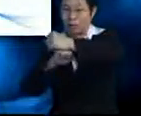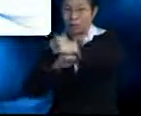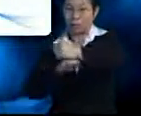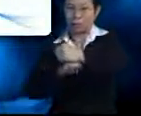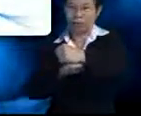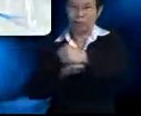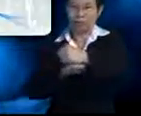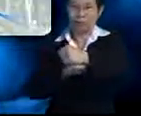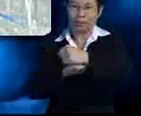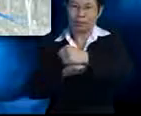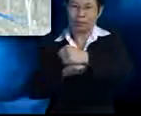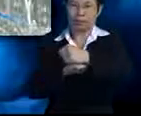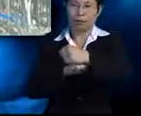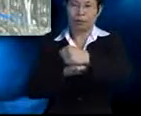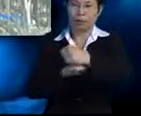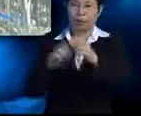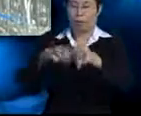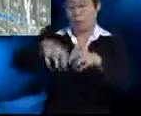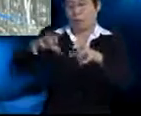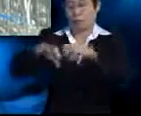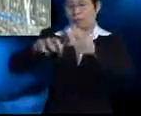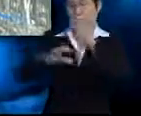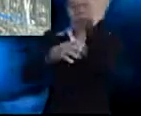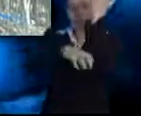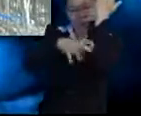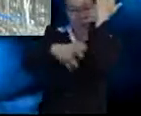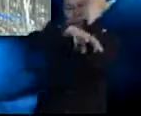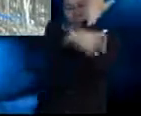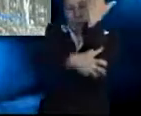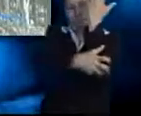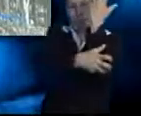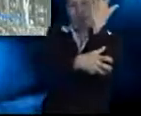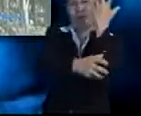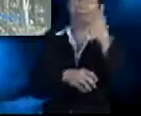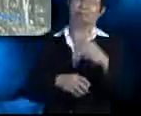banyan trees have crop roots that grow from the branch into the soil.